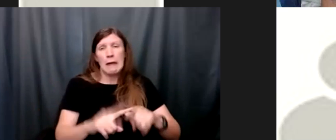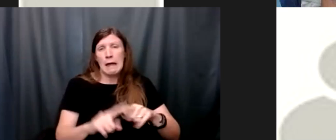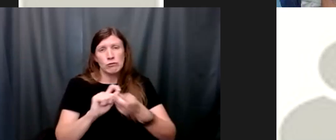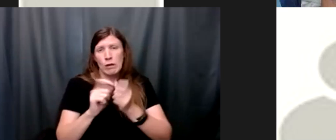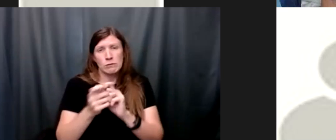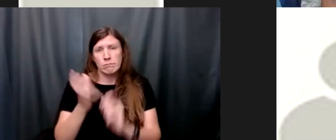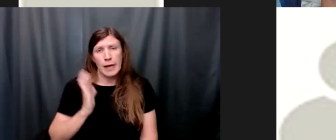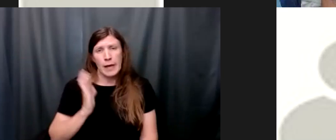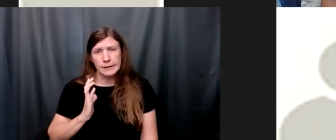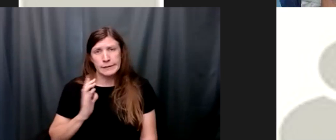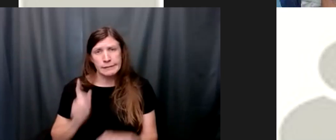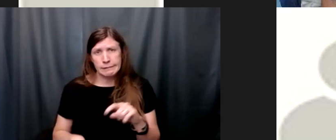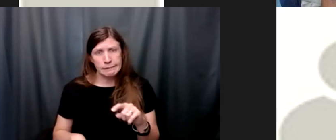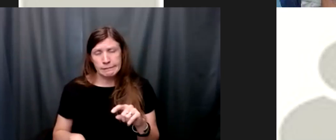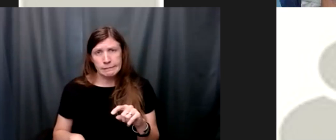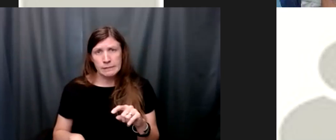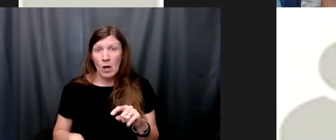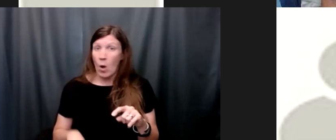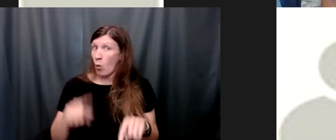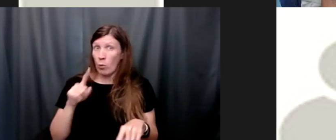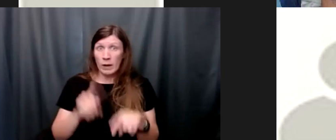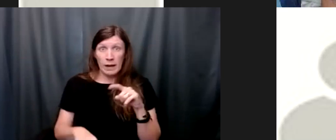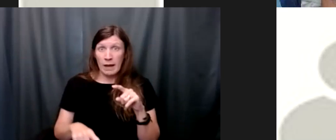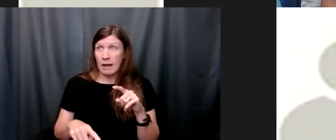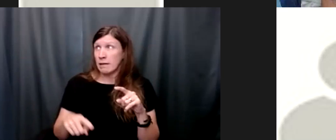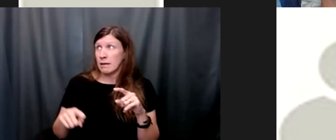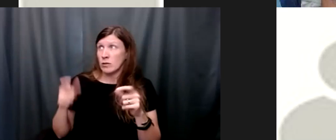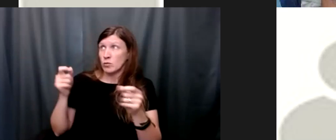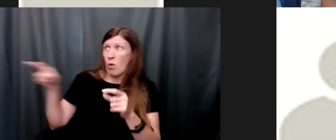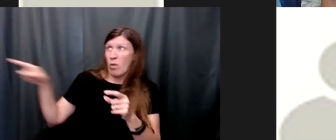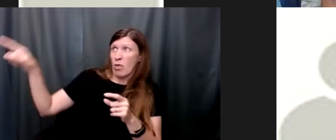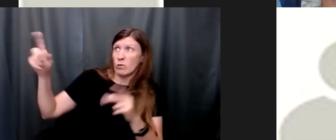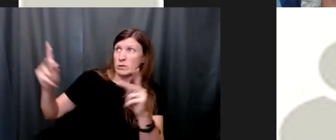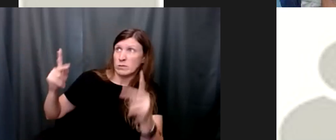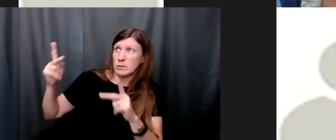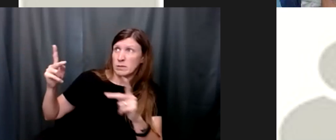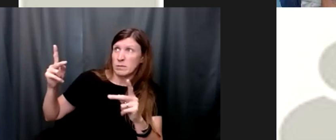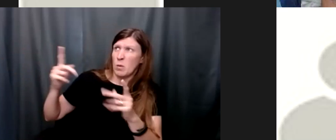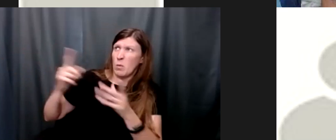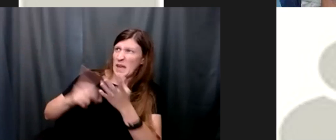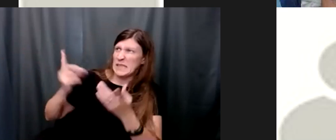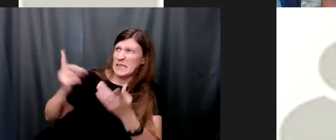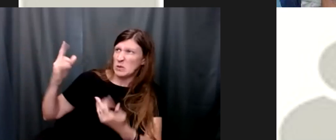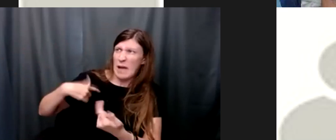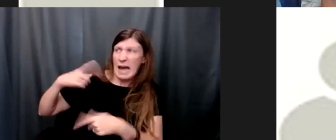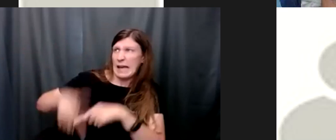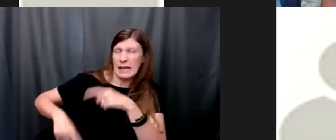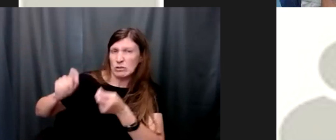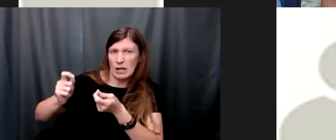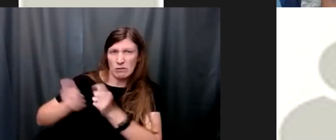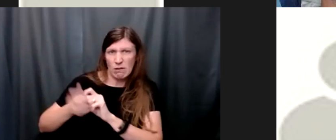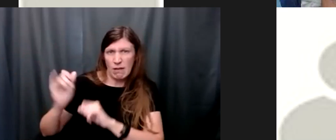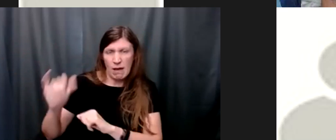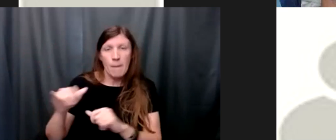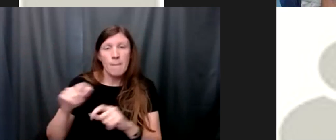nor can we control what's been done to us but we can choose how we're going to move forward